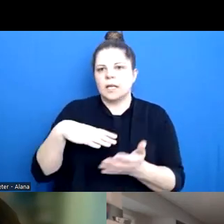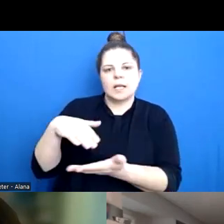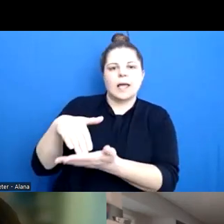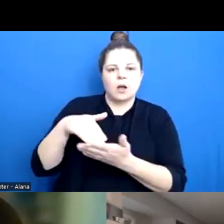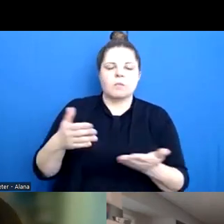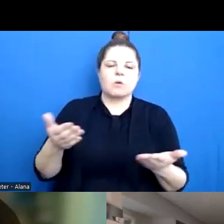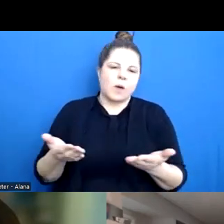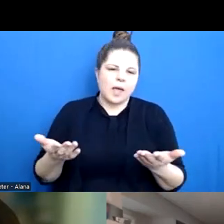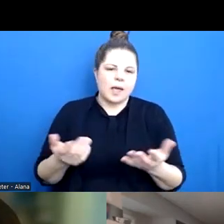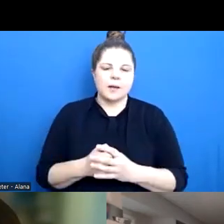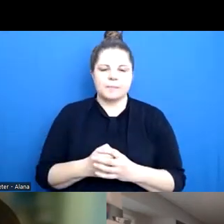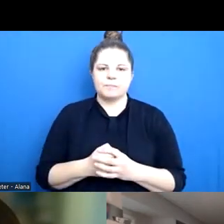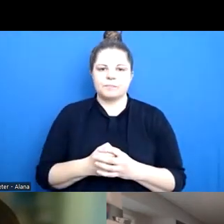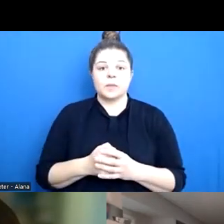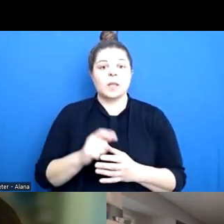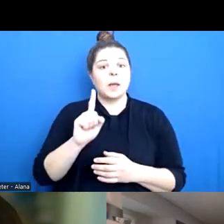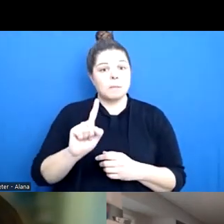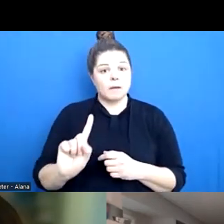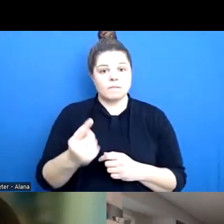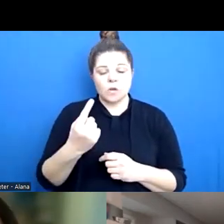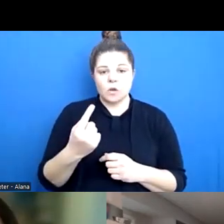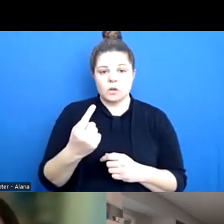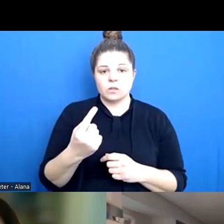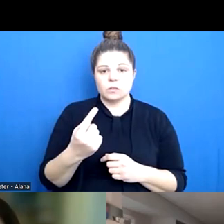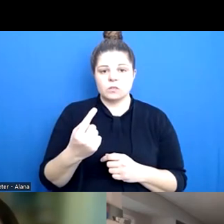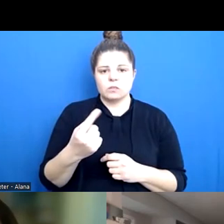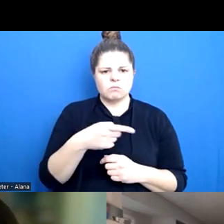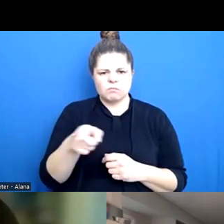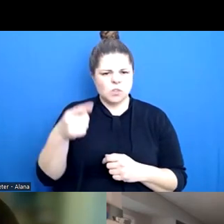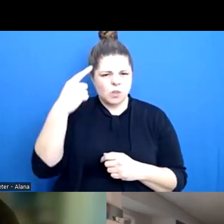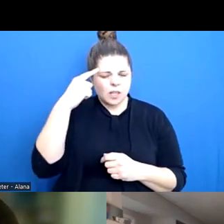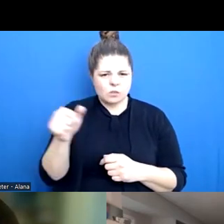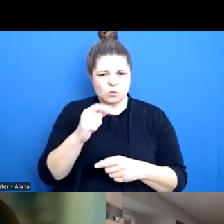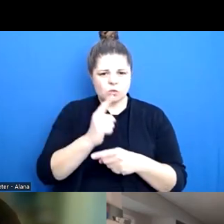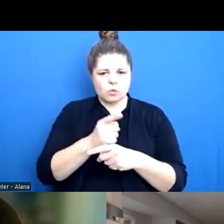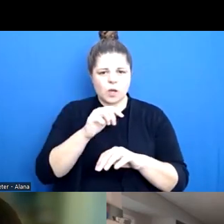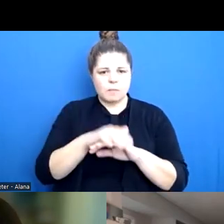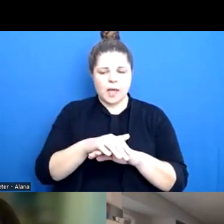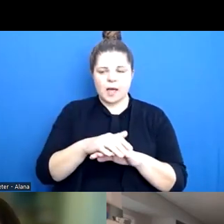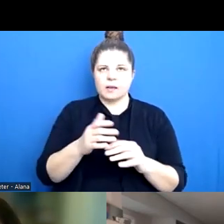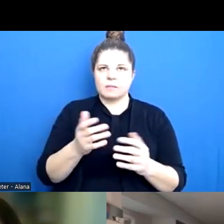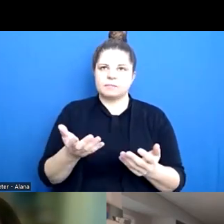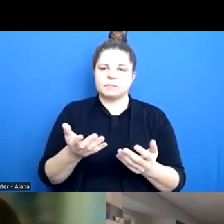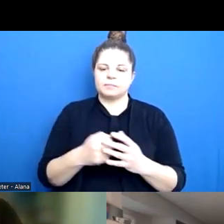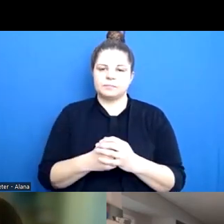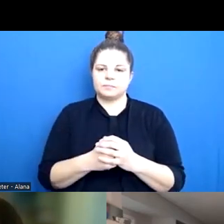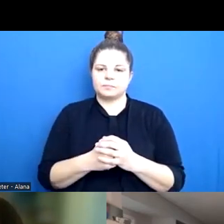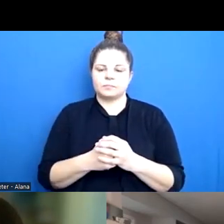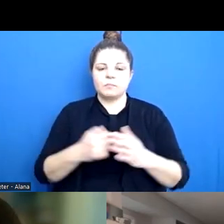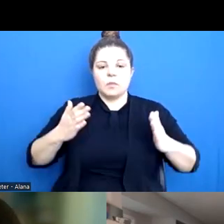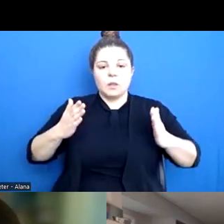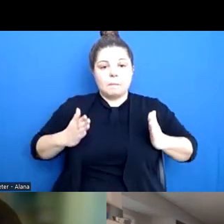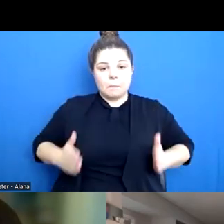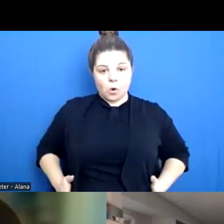what. But before we get into that, do you think we should cover off, let's do conversations about bodily autonomy a bit